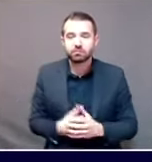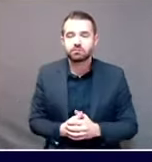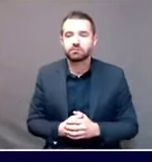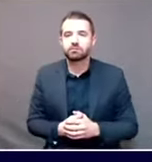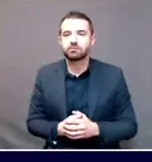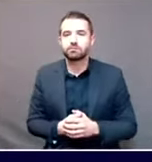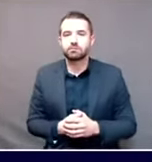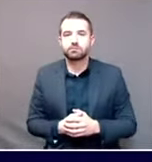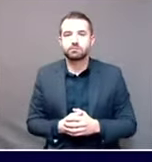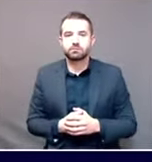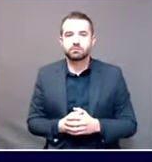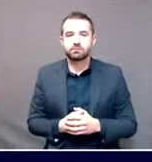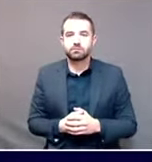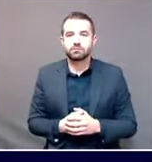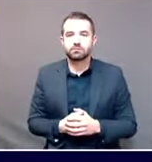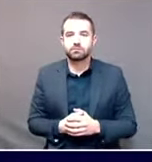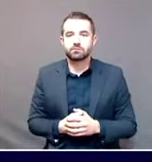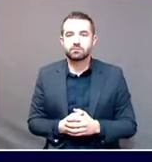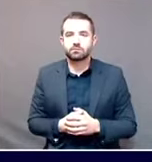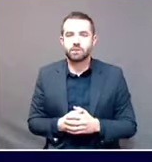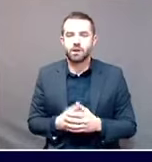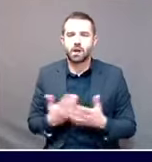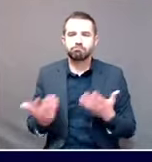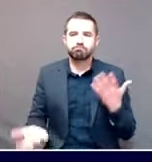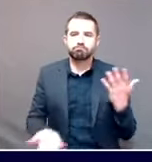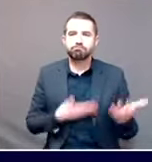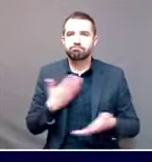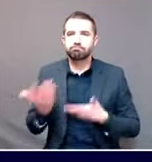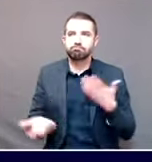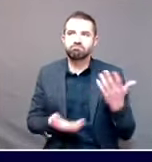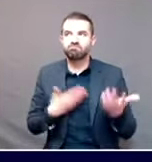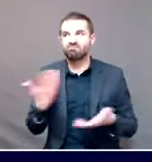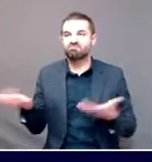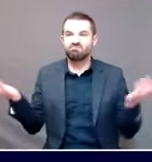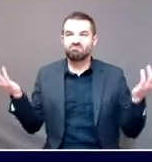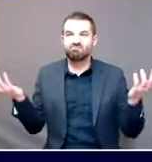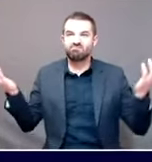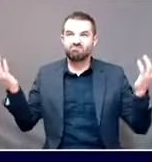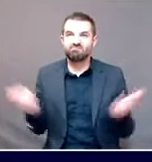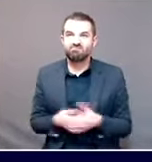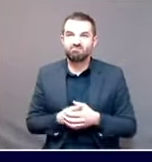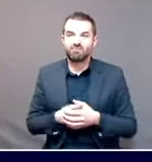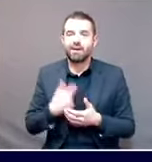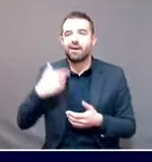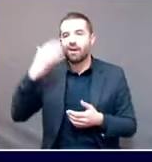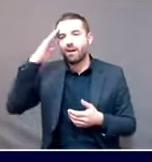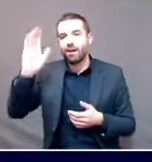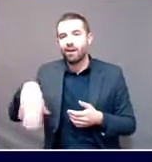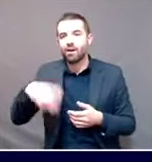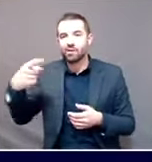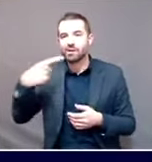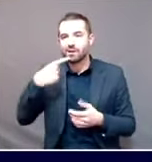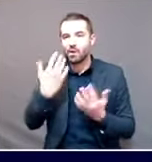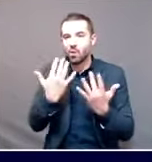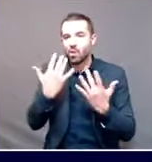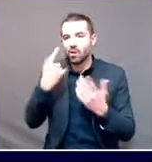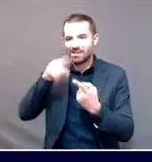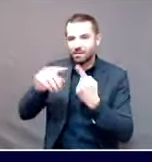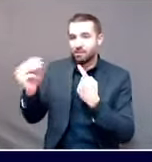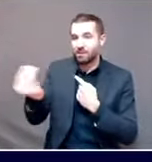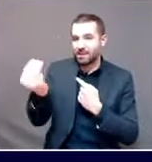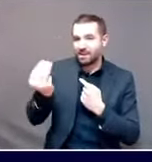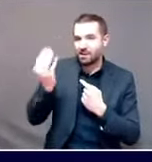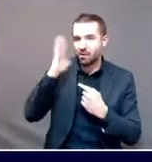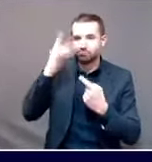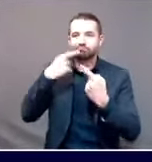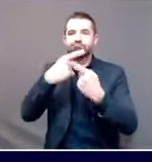And I understand that you're holding off until Monday until sort of revealing some of these difficult choices, but